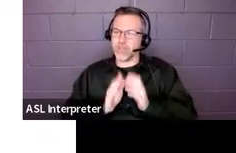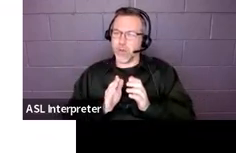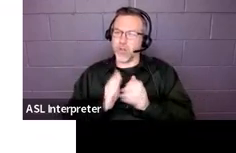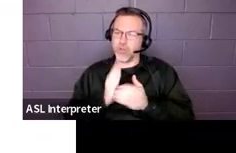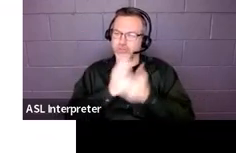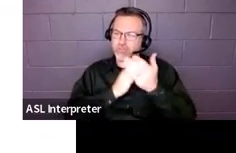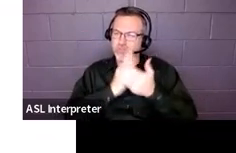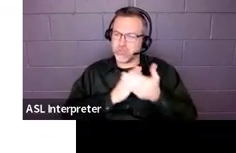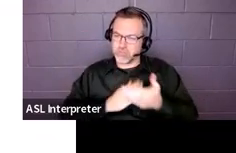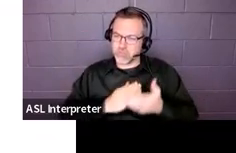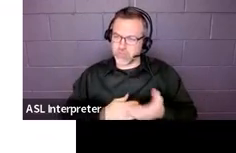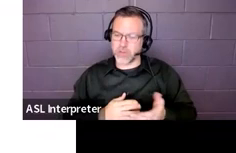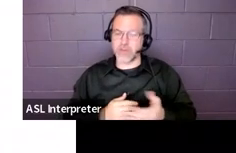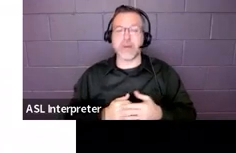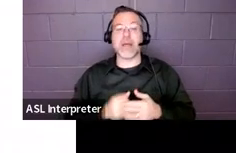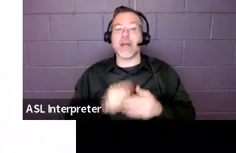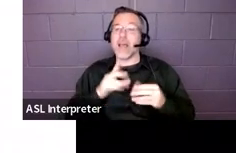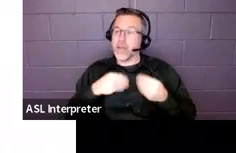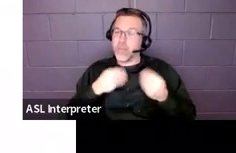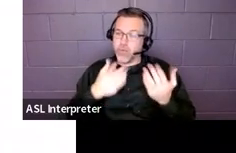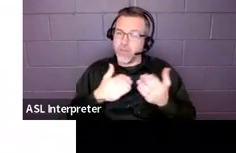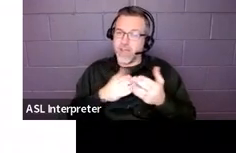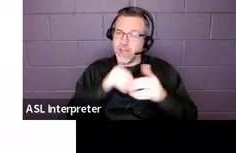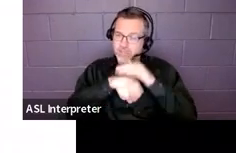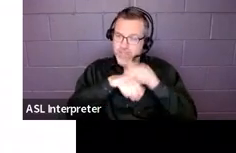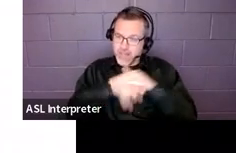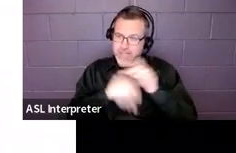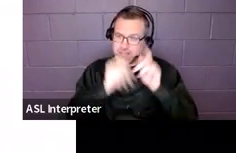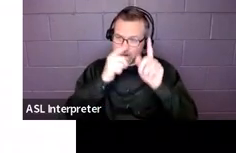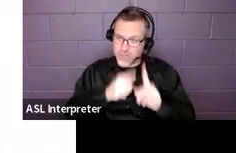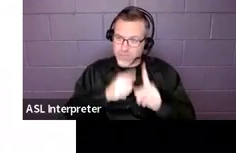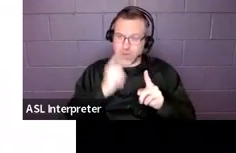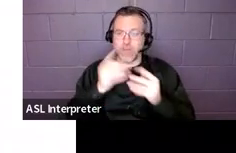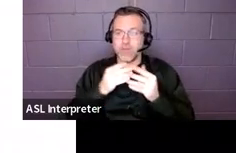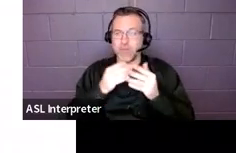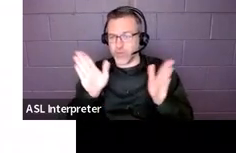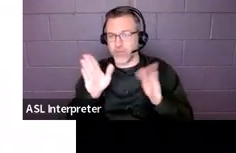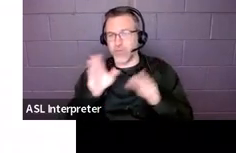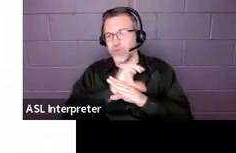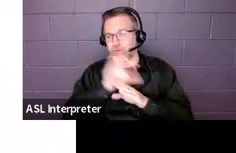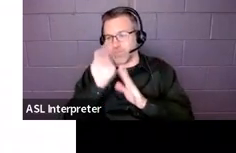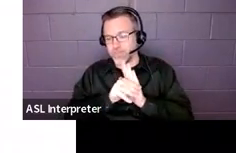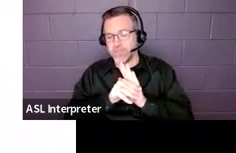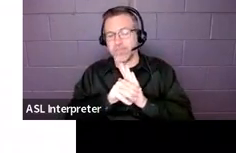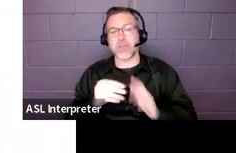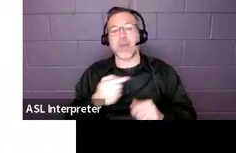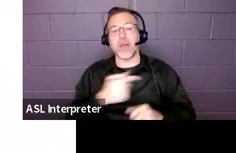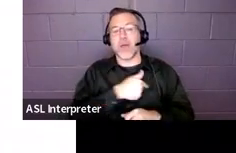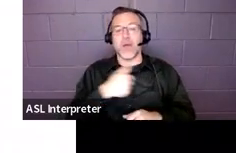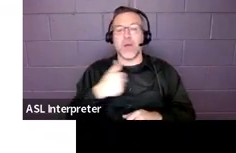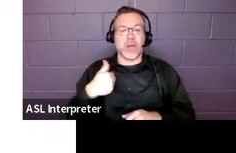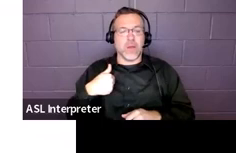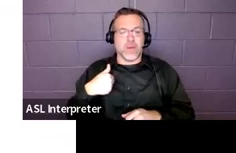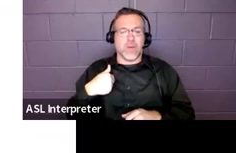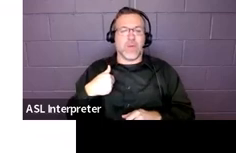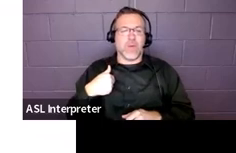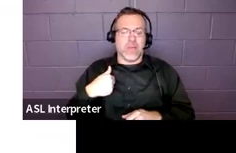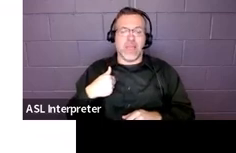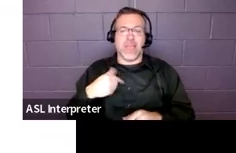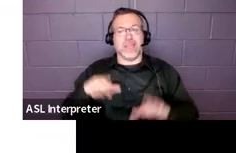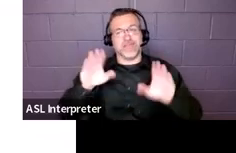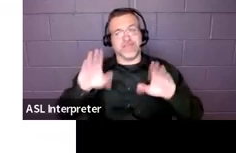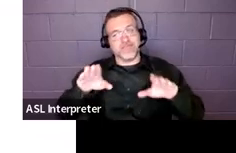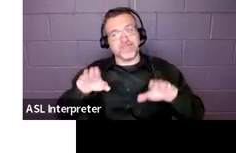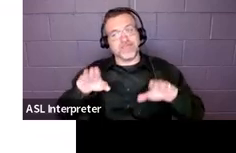They provide access points to the general curriculum. We would really, we really encourage you to